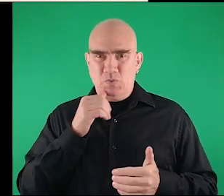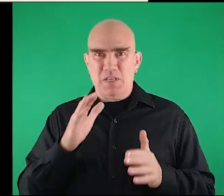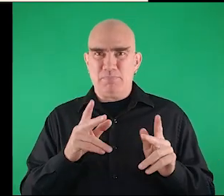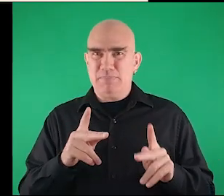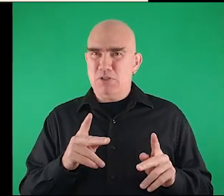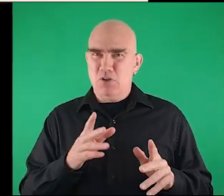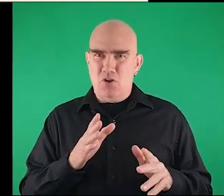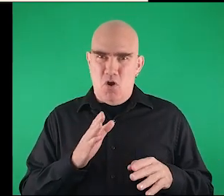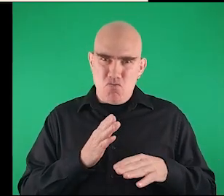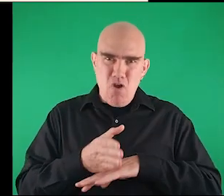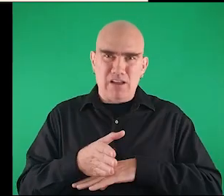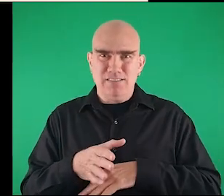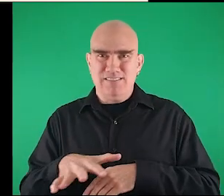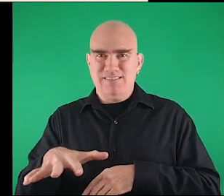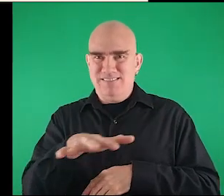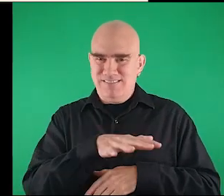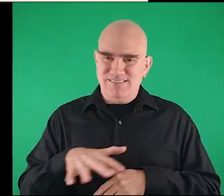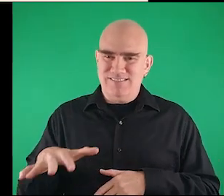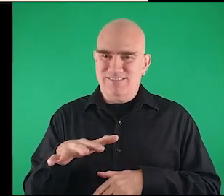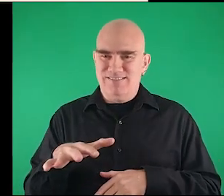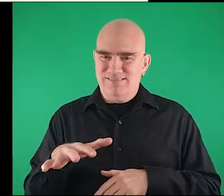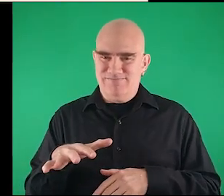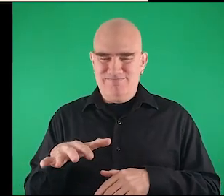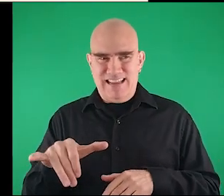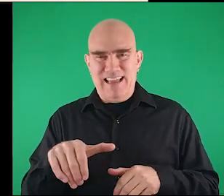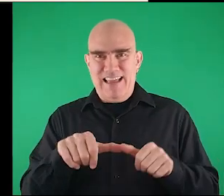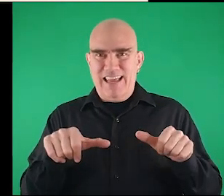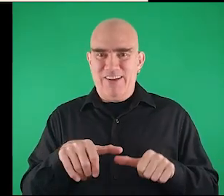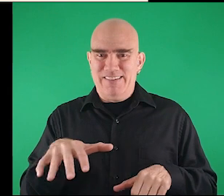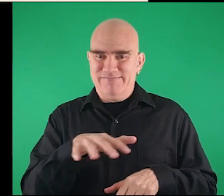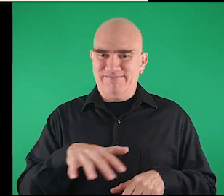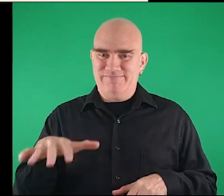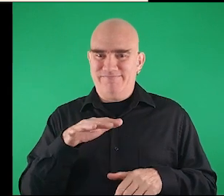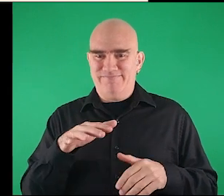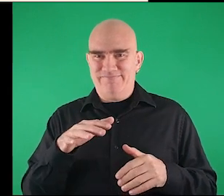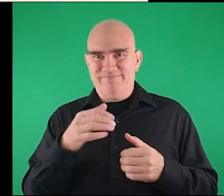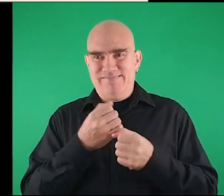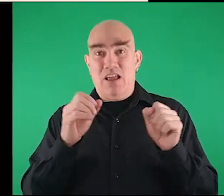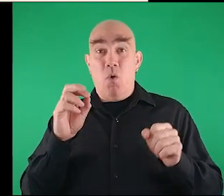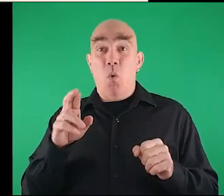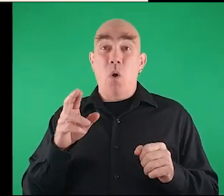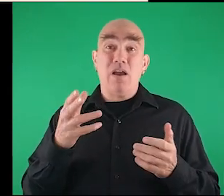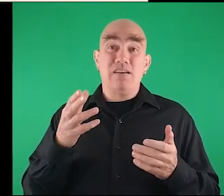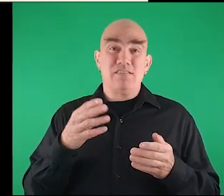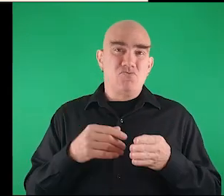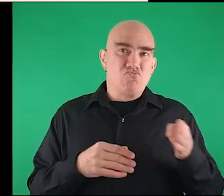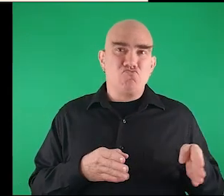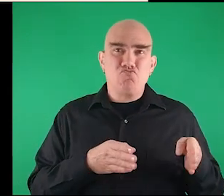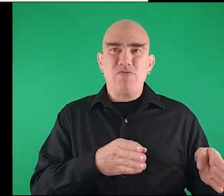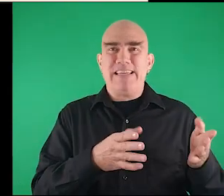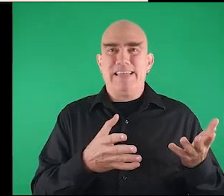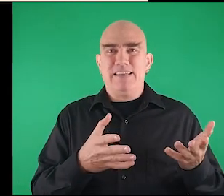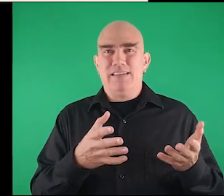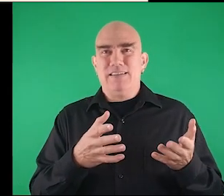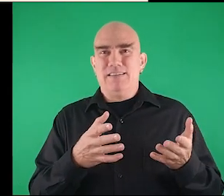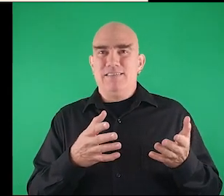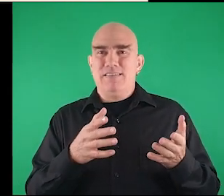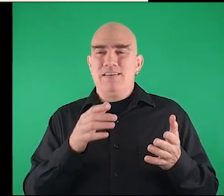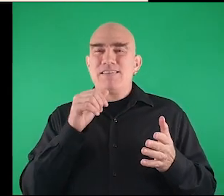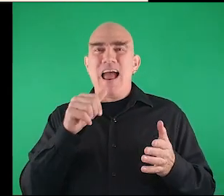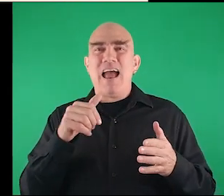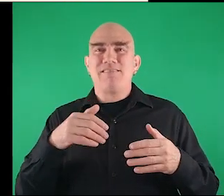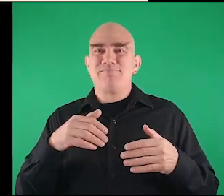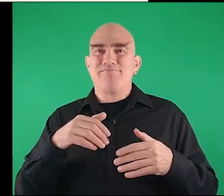don't let people go across the white side or in this case of the street. so